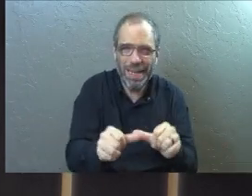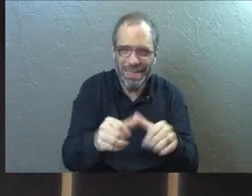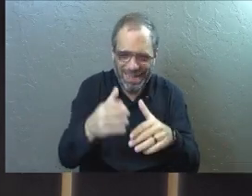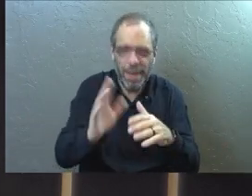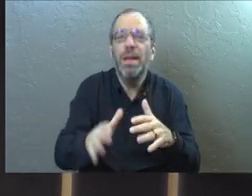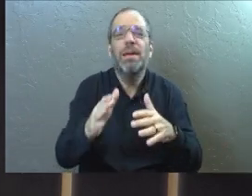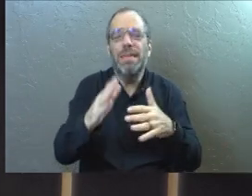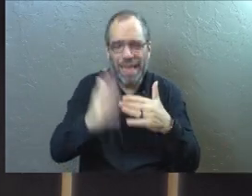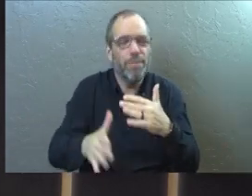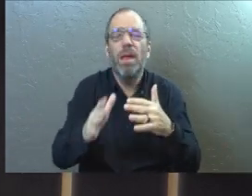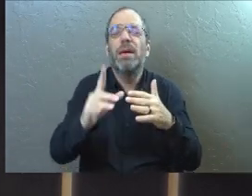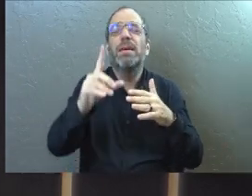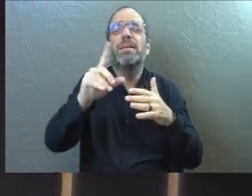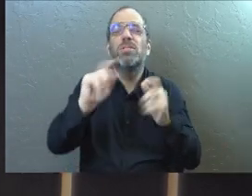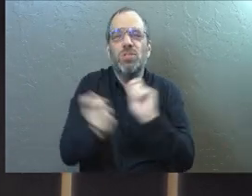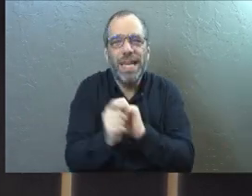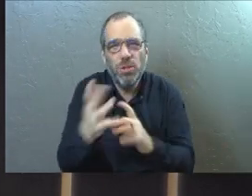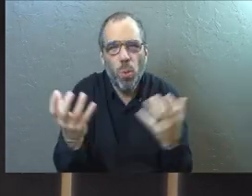Change how you talk.